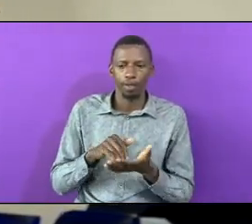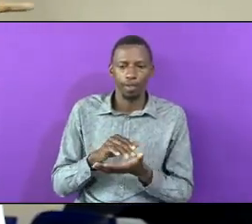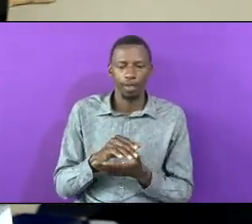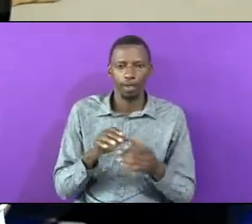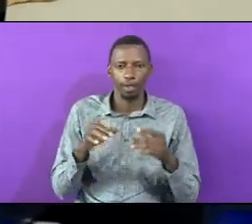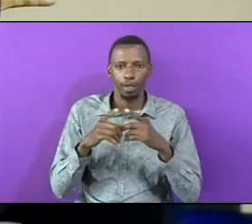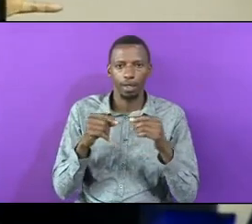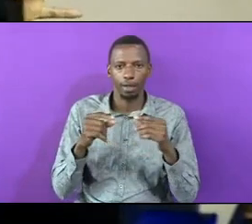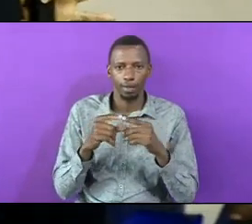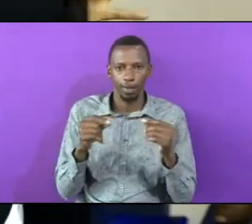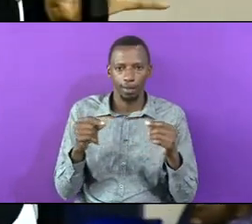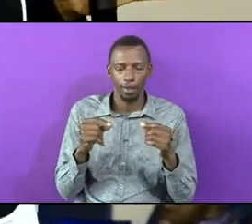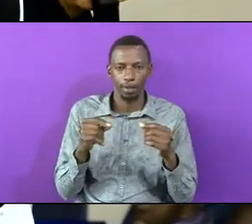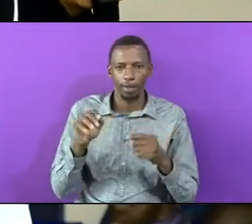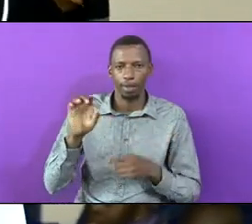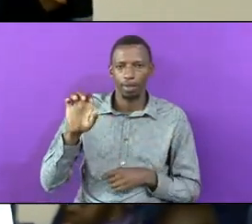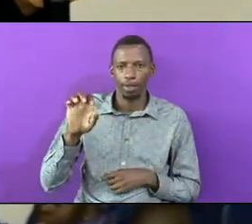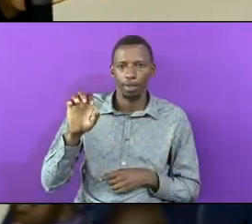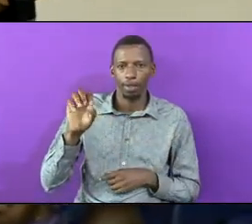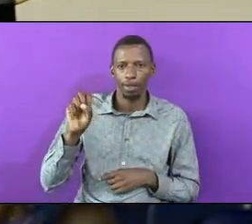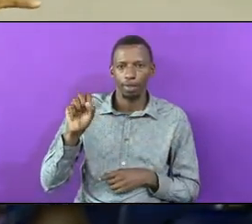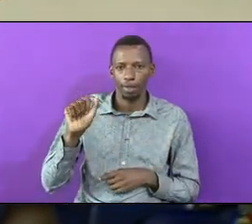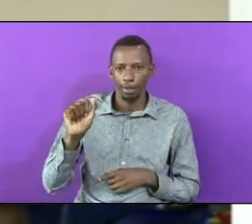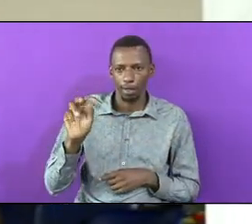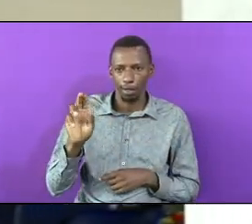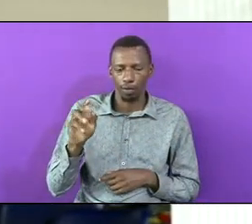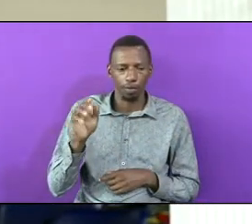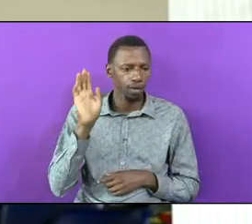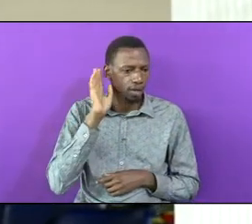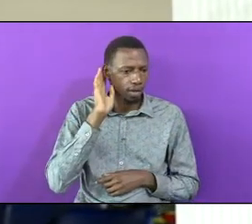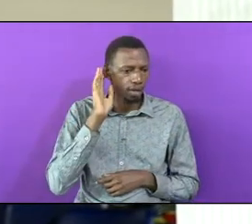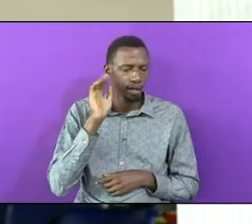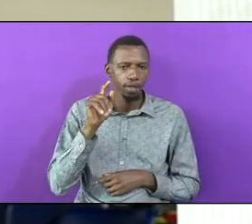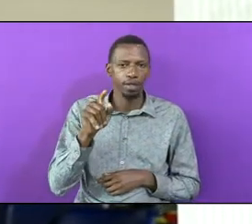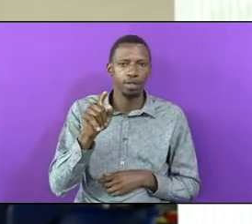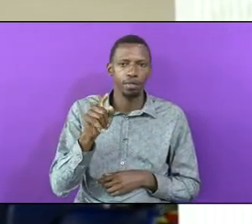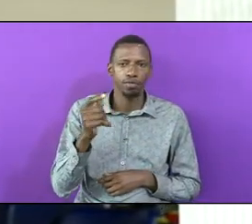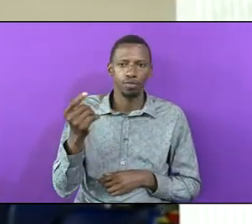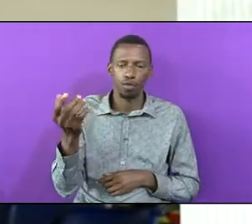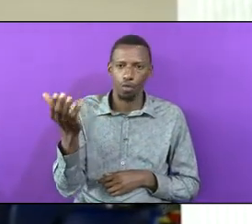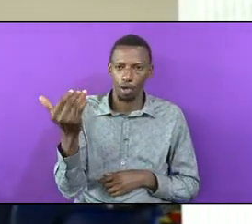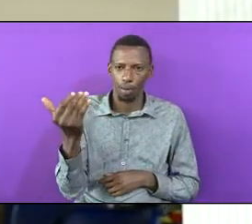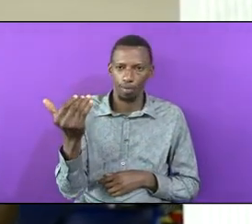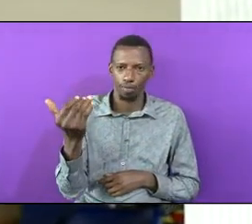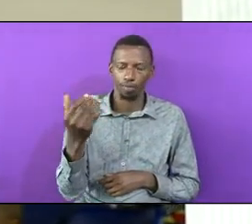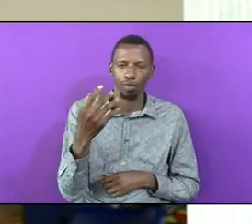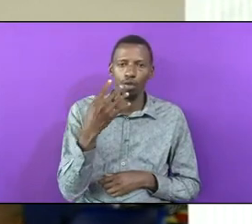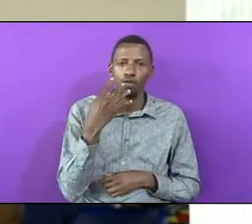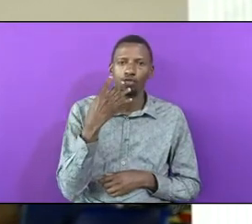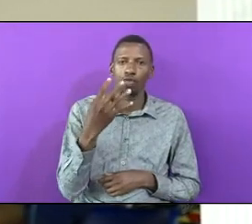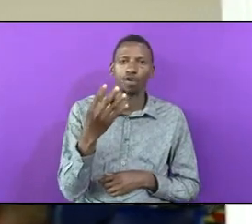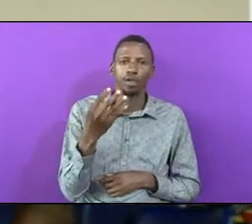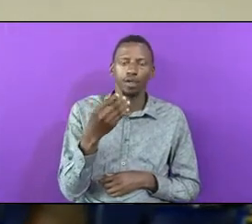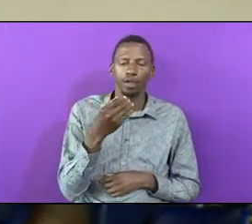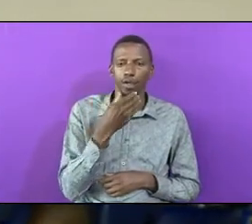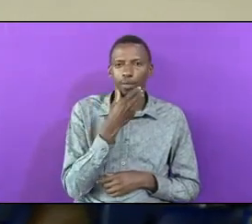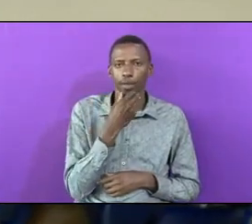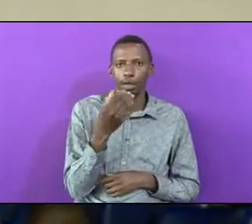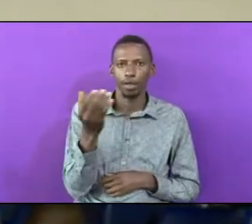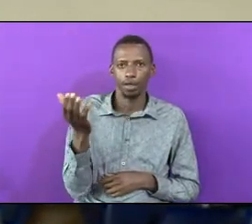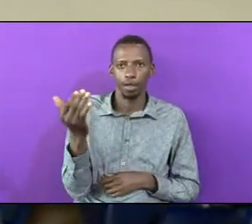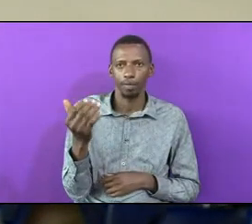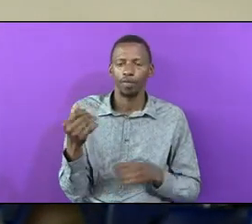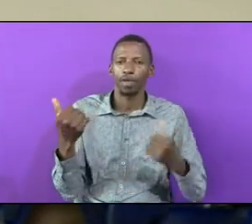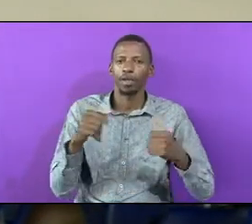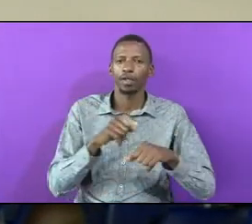To Ask For Peace Is Told Isau Is Coming And 400 Men Are With Him Anytime